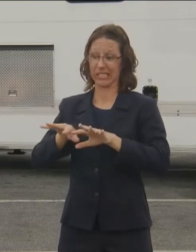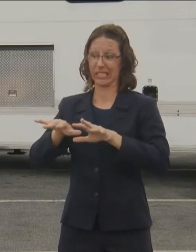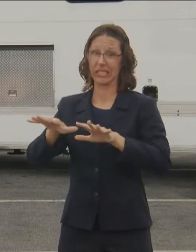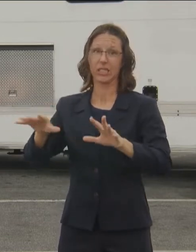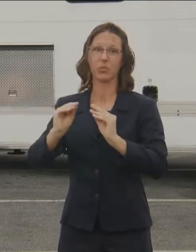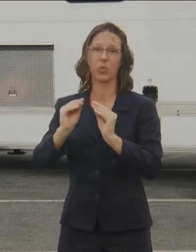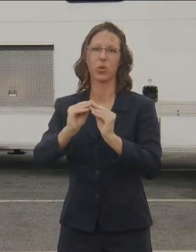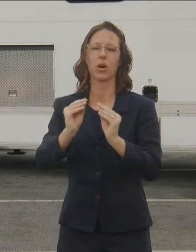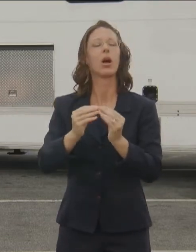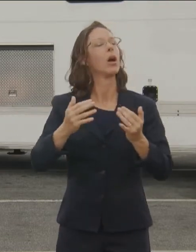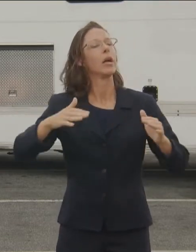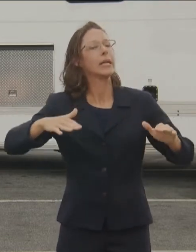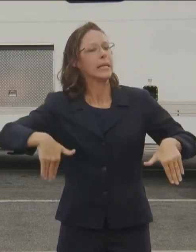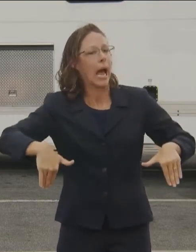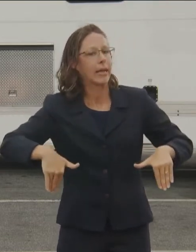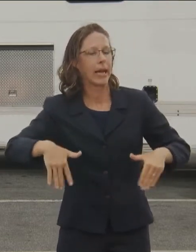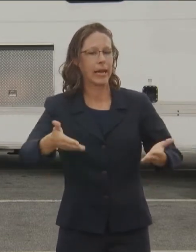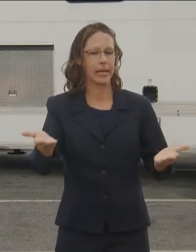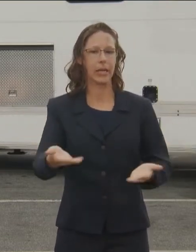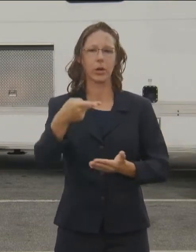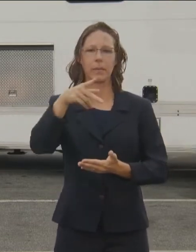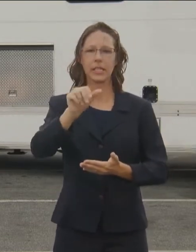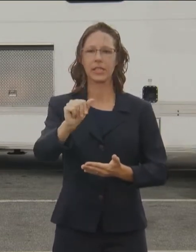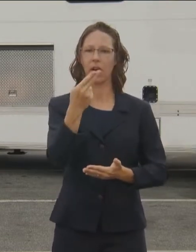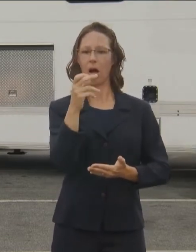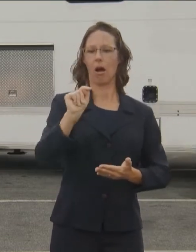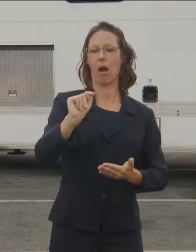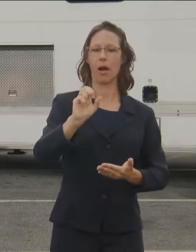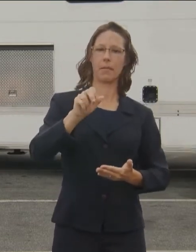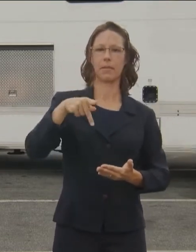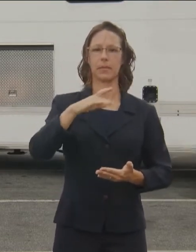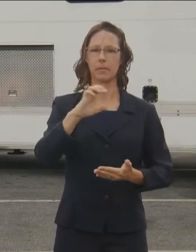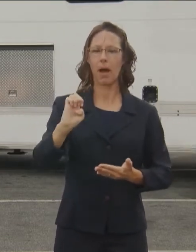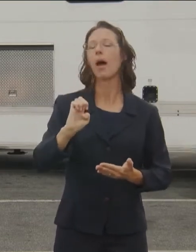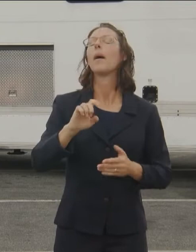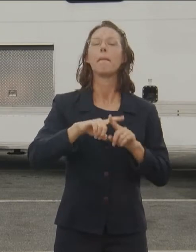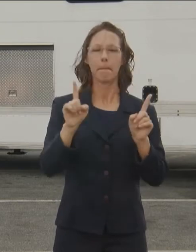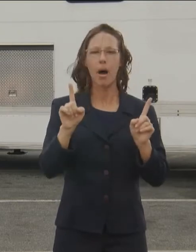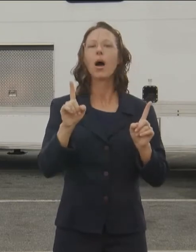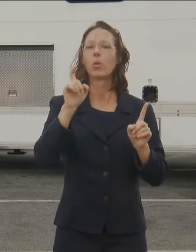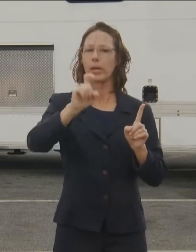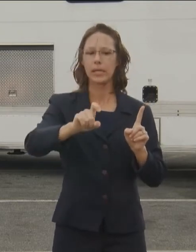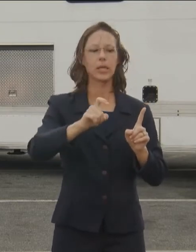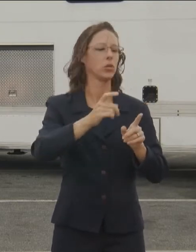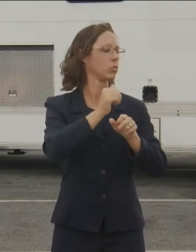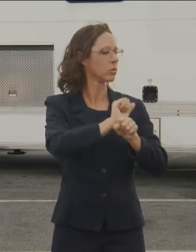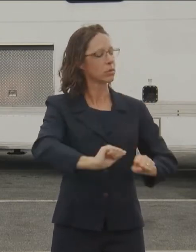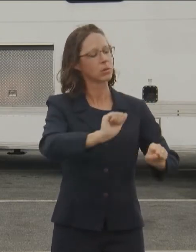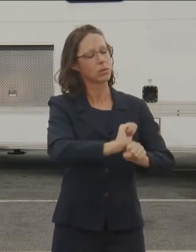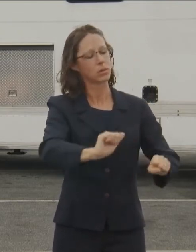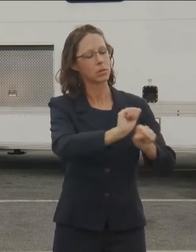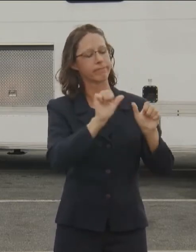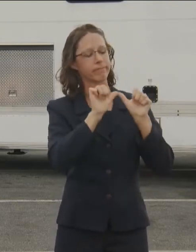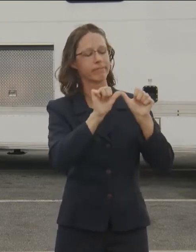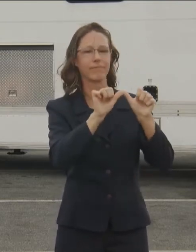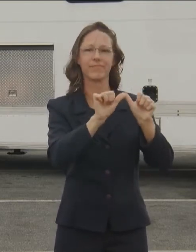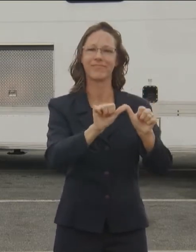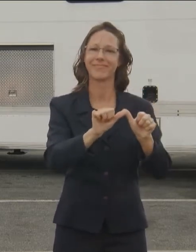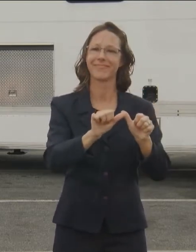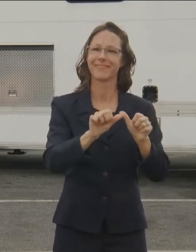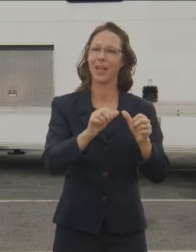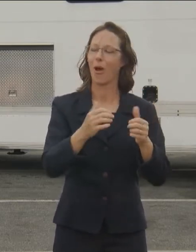we're not in the hot spot, but we have no reason to be complacent. We've got to keep working. I spoke... Is that rain?